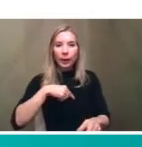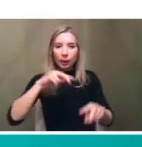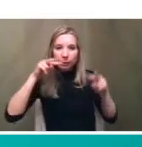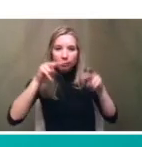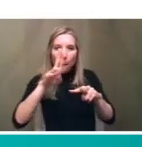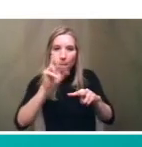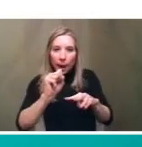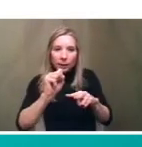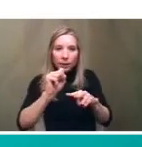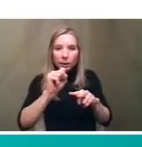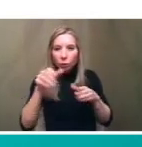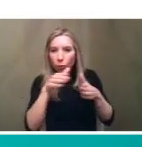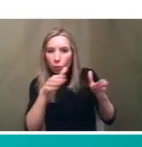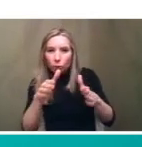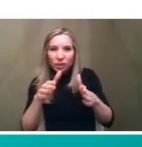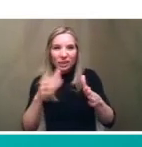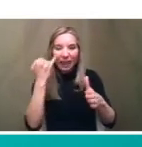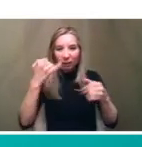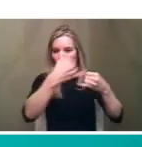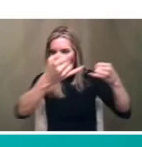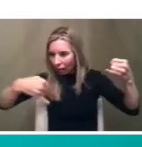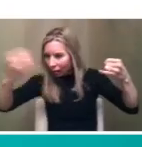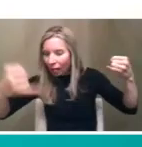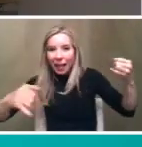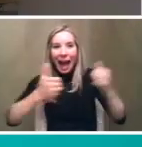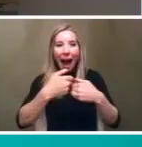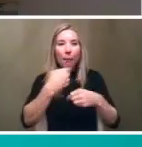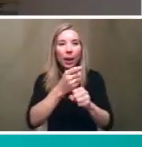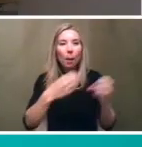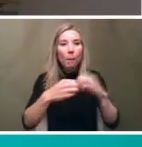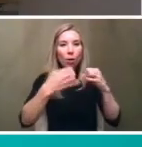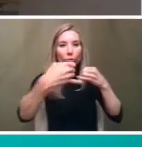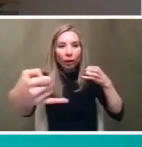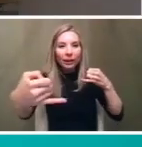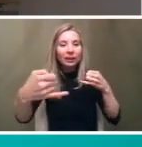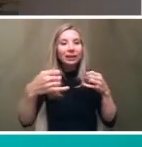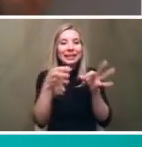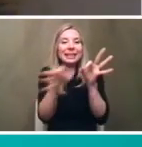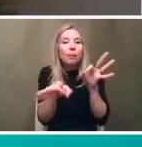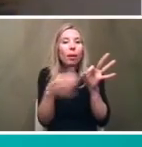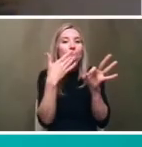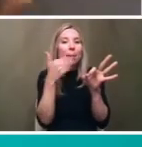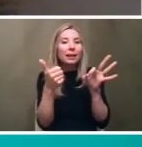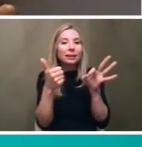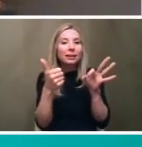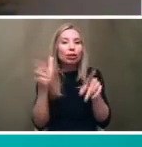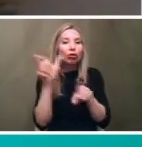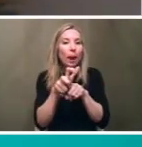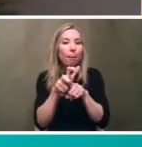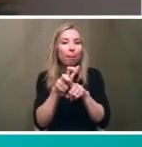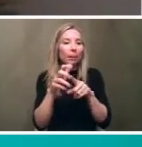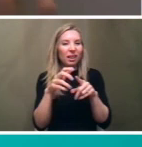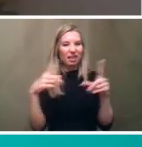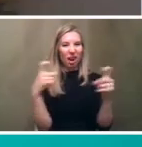read when we do redesign is really focus on this idea that simple is better than complicated and that having routes that operate as